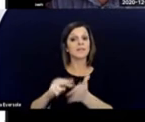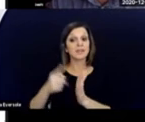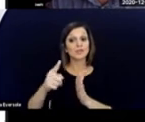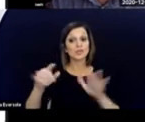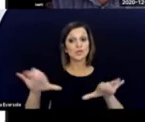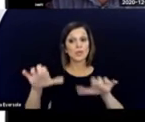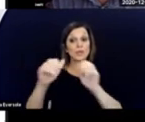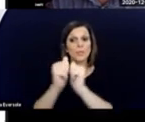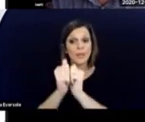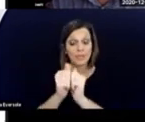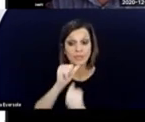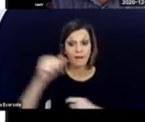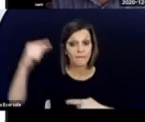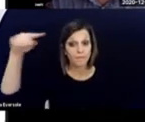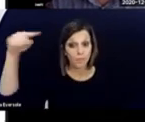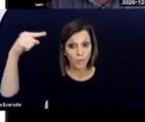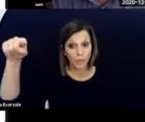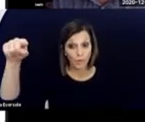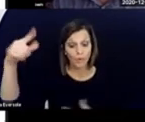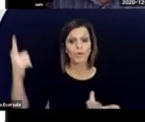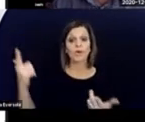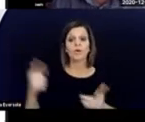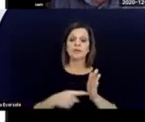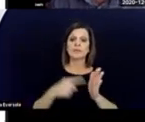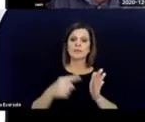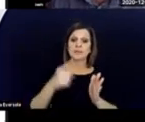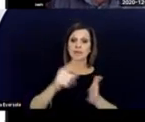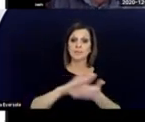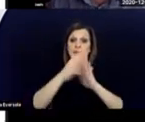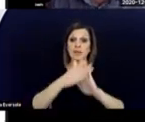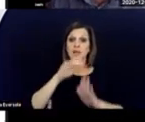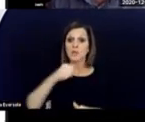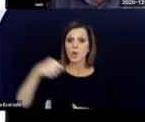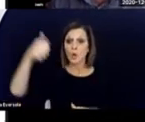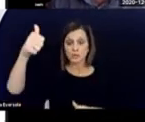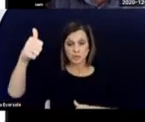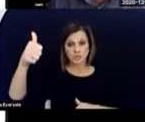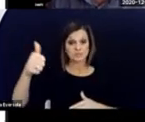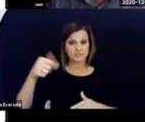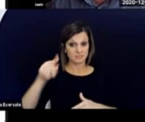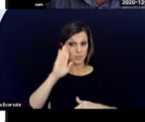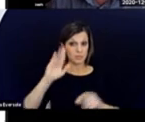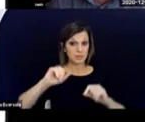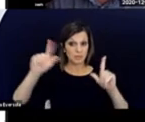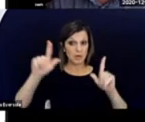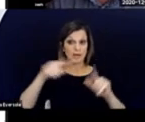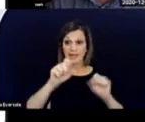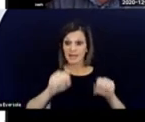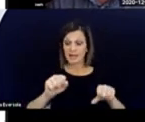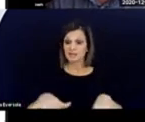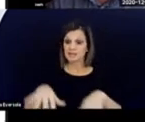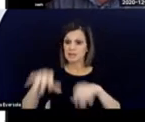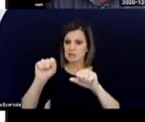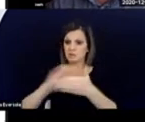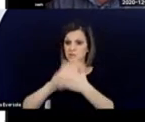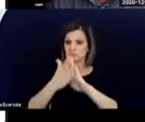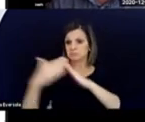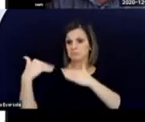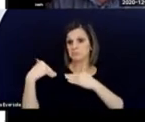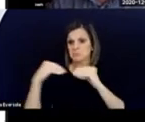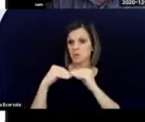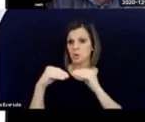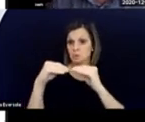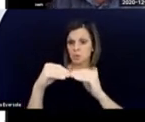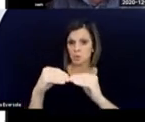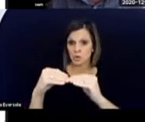some children at a surprisingly early age can take over more and more. And here are two